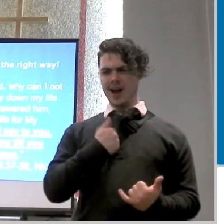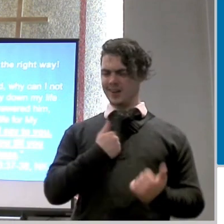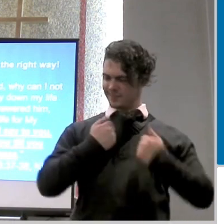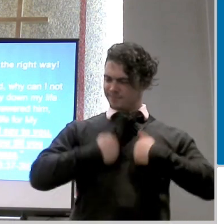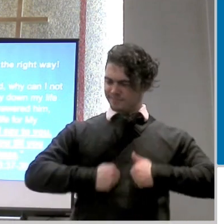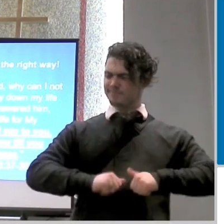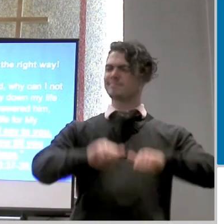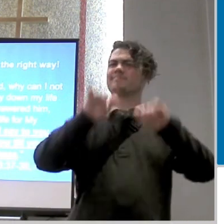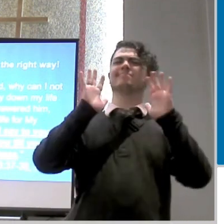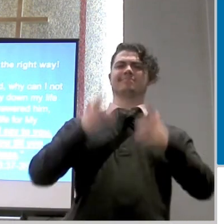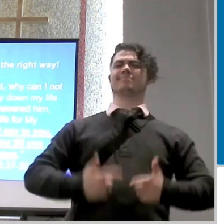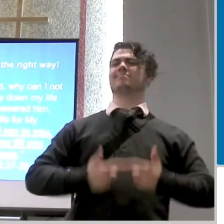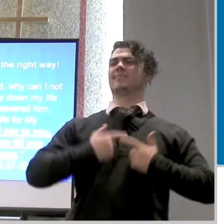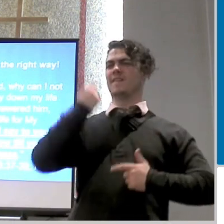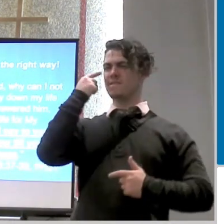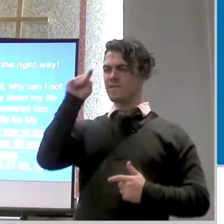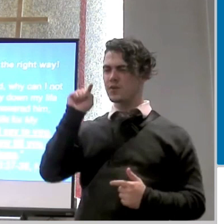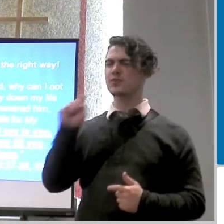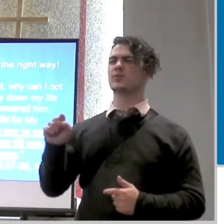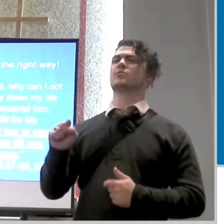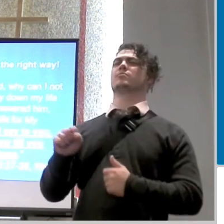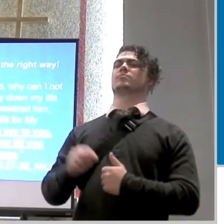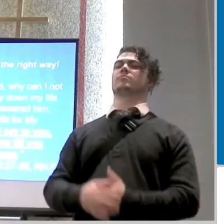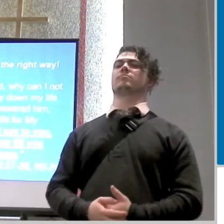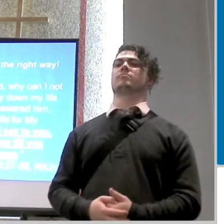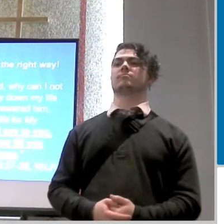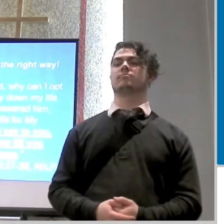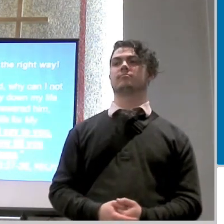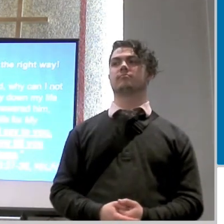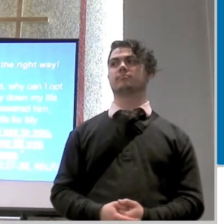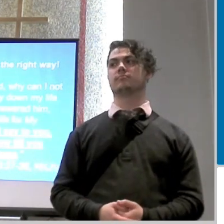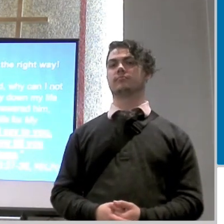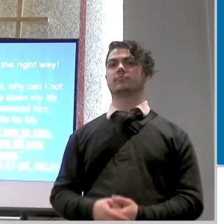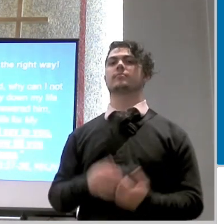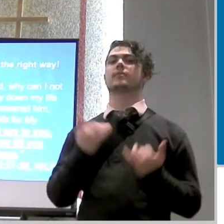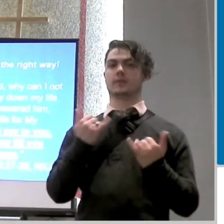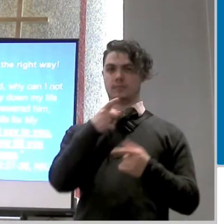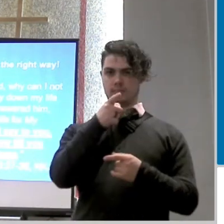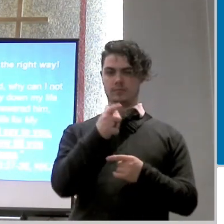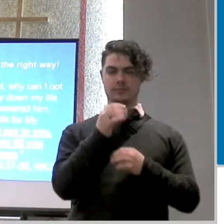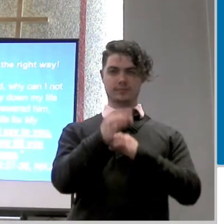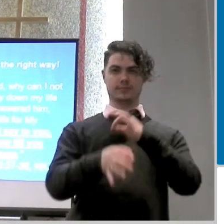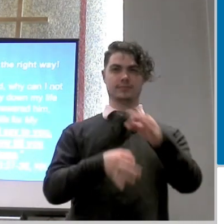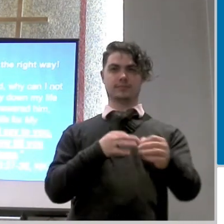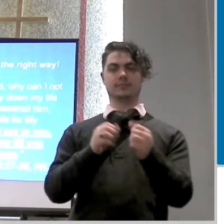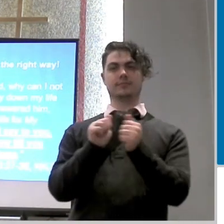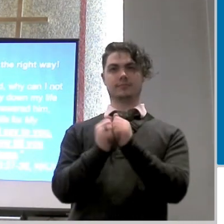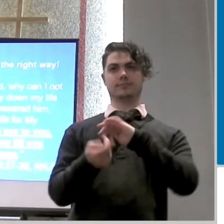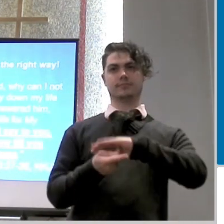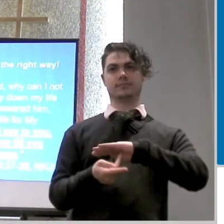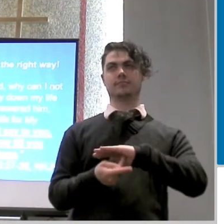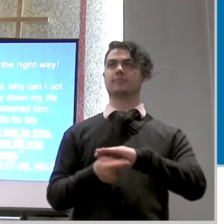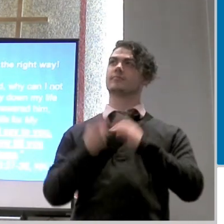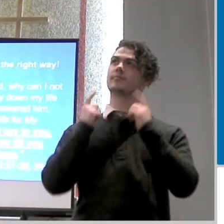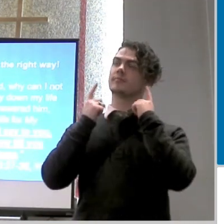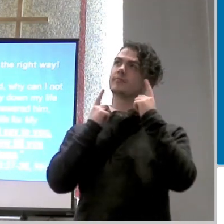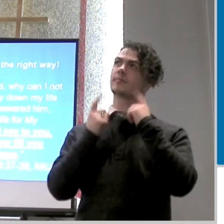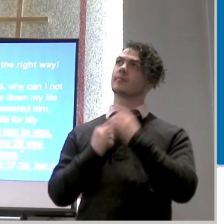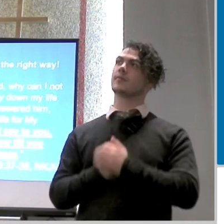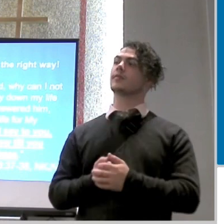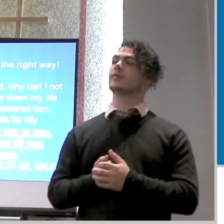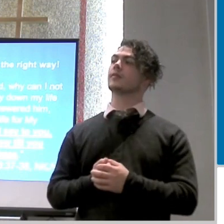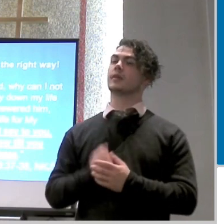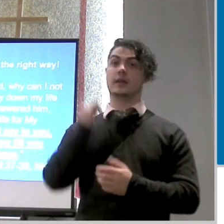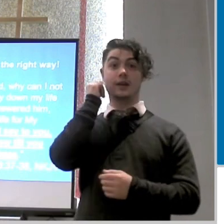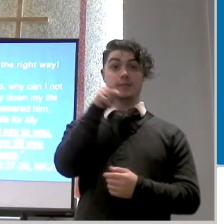i will lay down my life for your sake i want you to put yourself in peter's shoes right now i want you to think about what it would be like standing